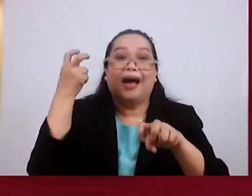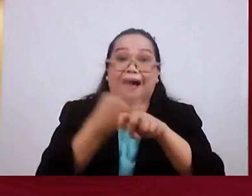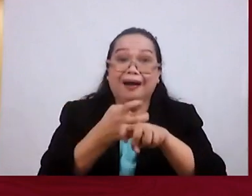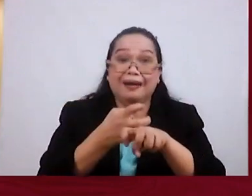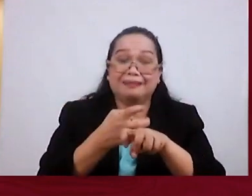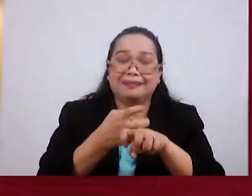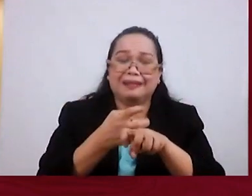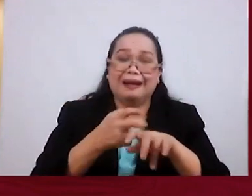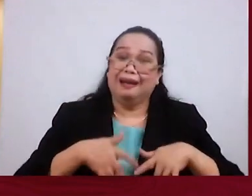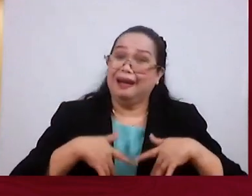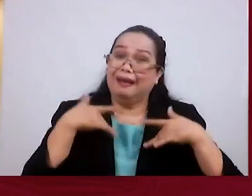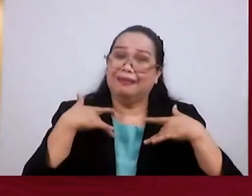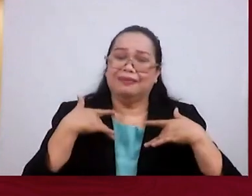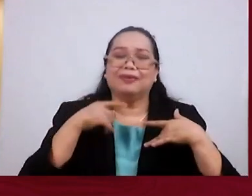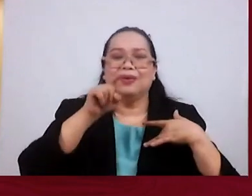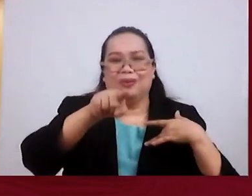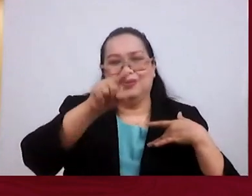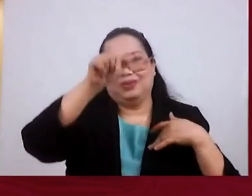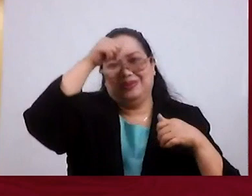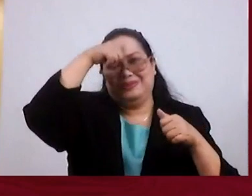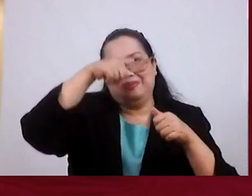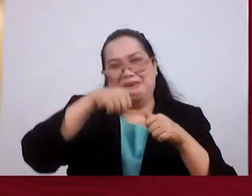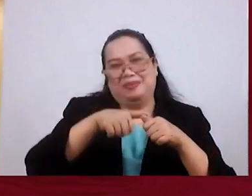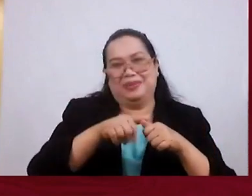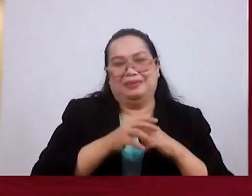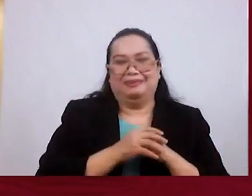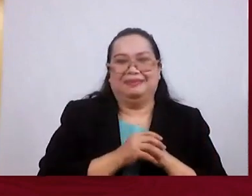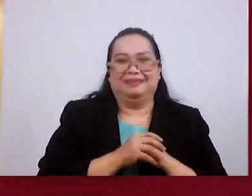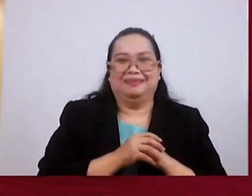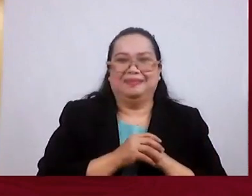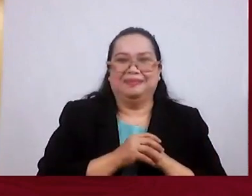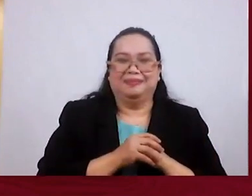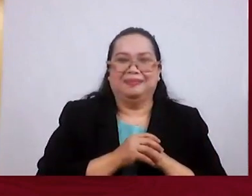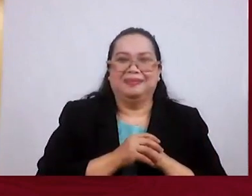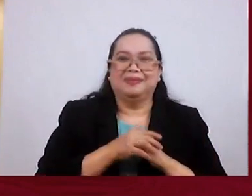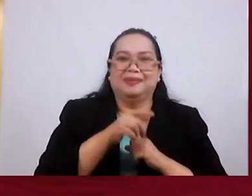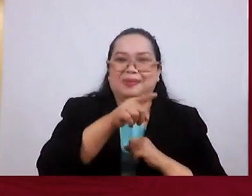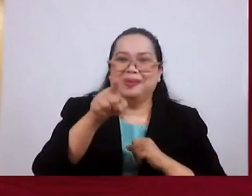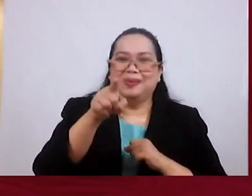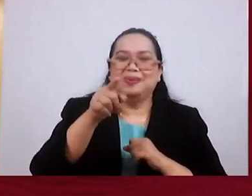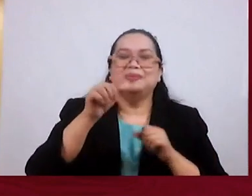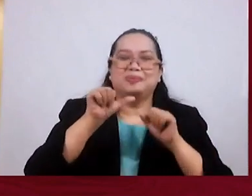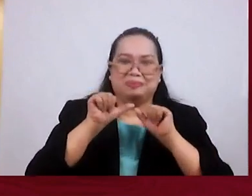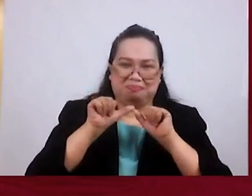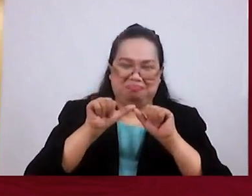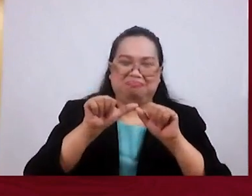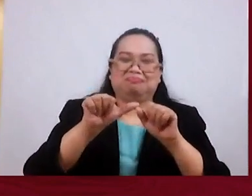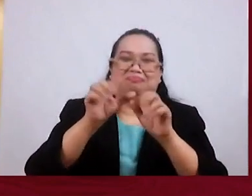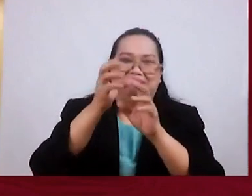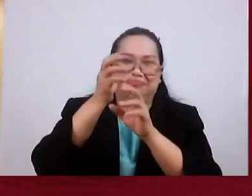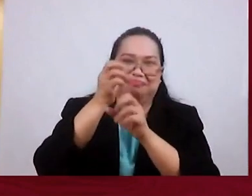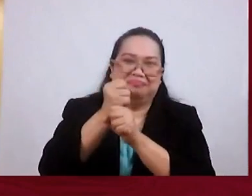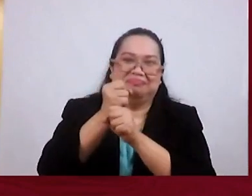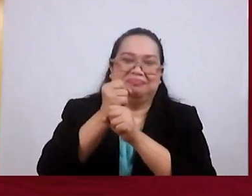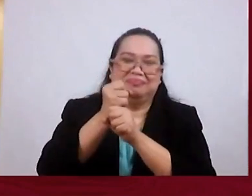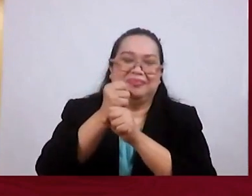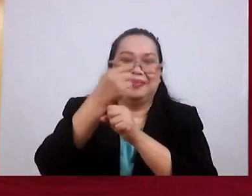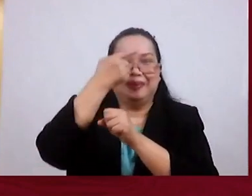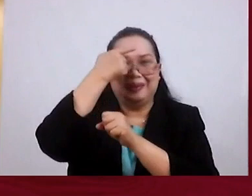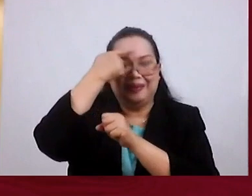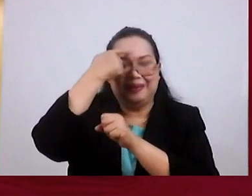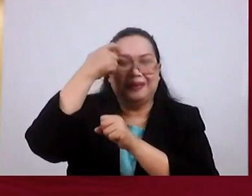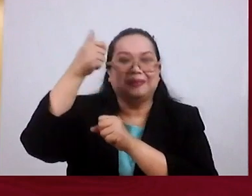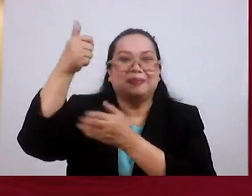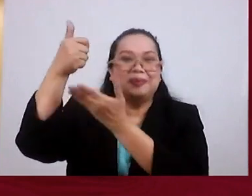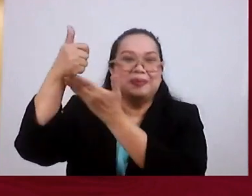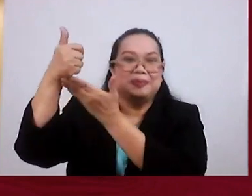You Must Remember This You Must Hold On Because You're